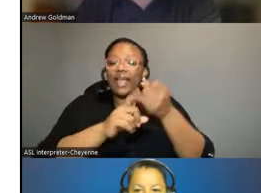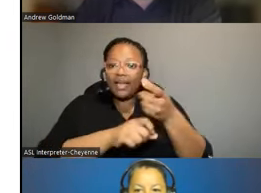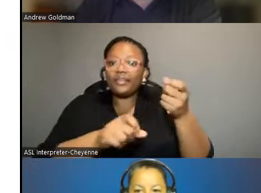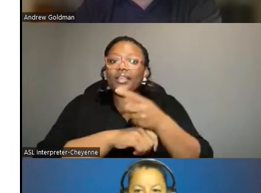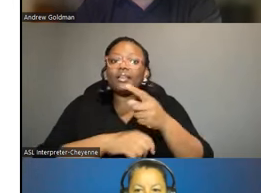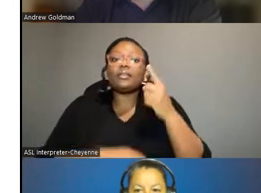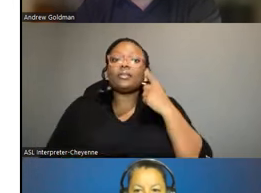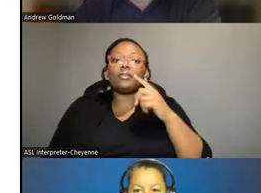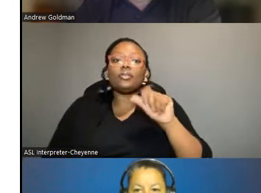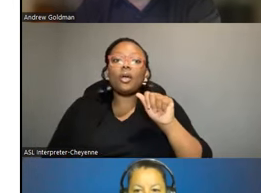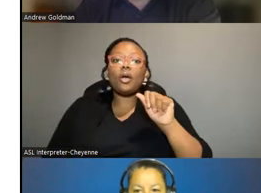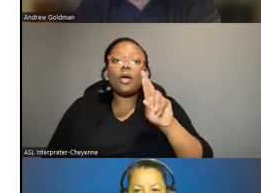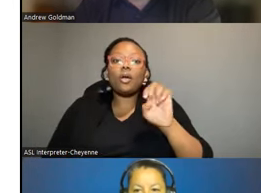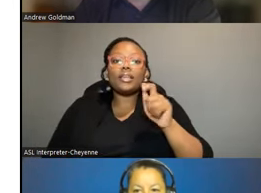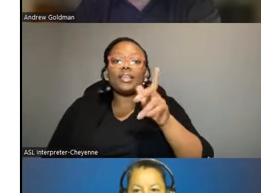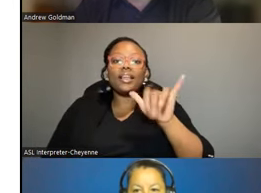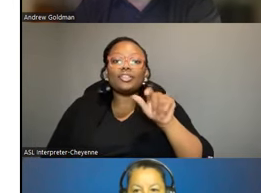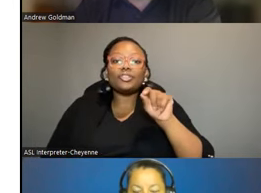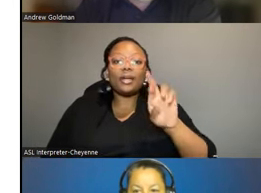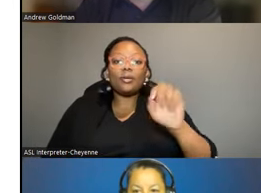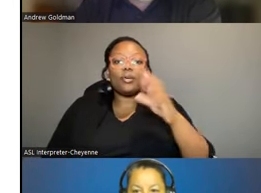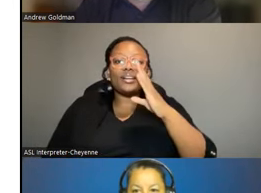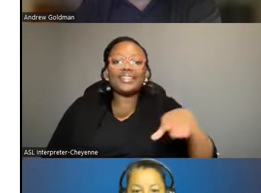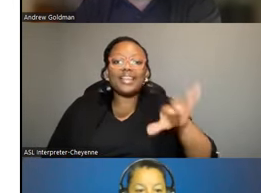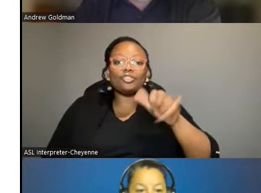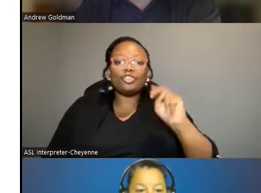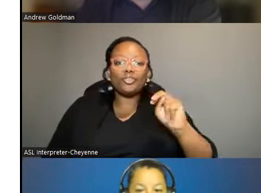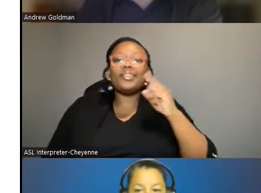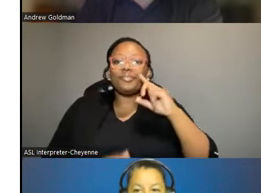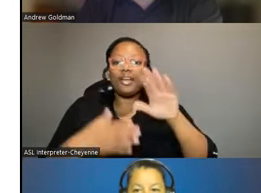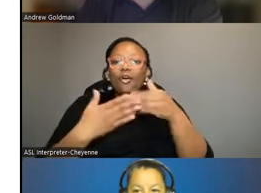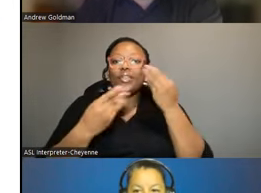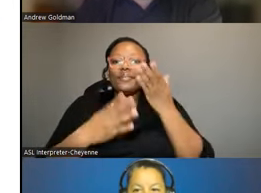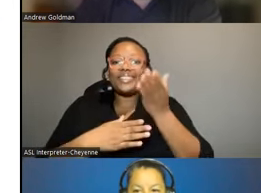.org slash join, and you'll find all the information there that you need.